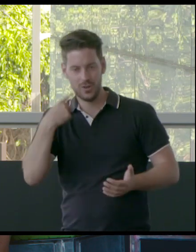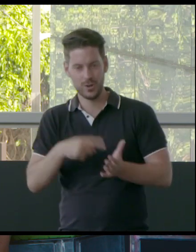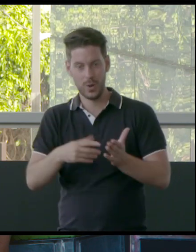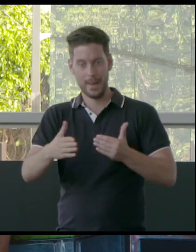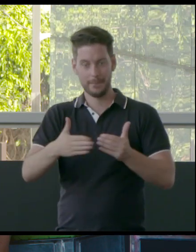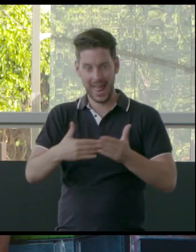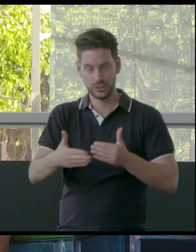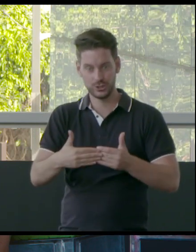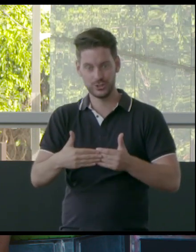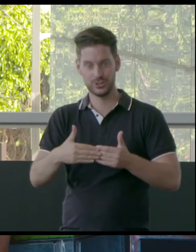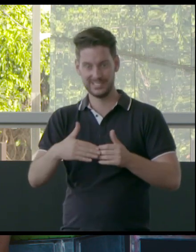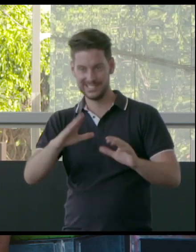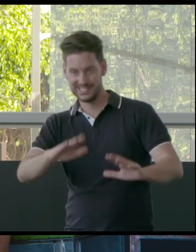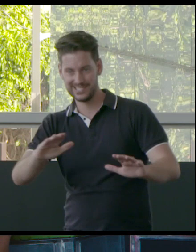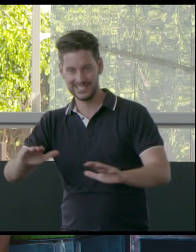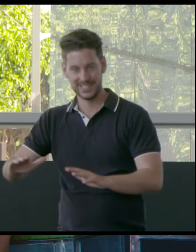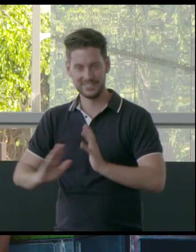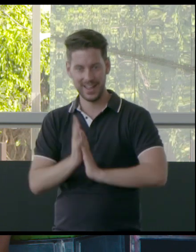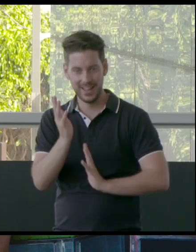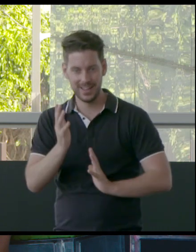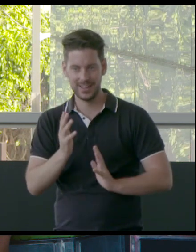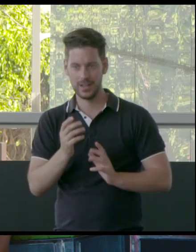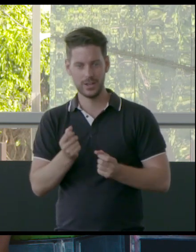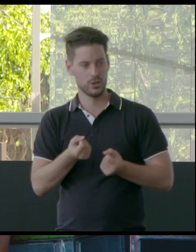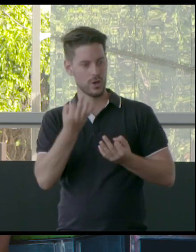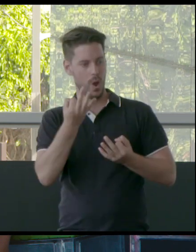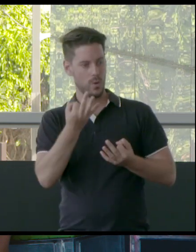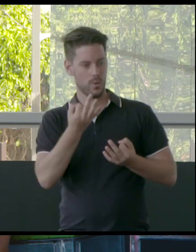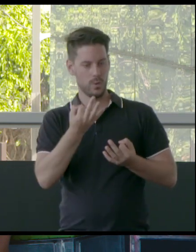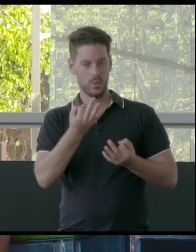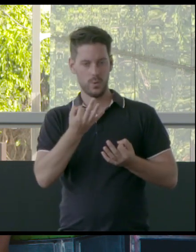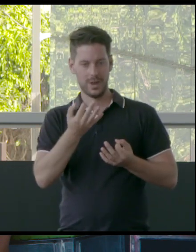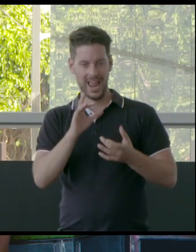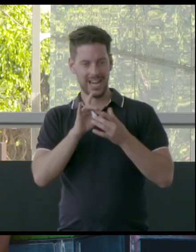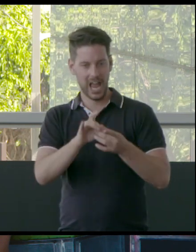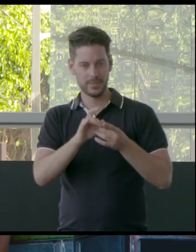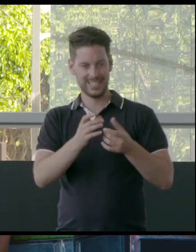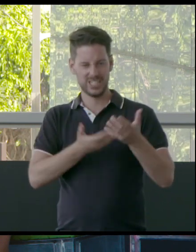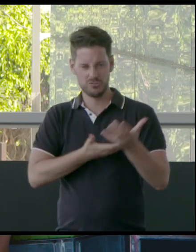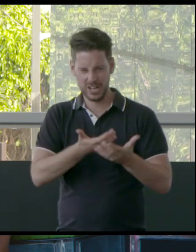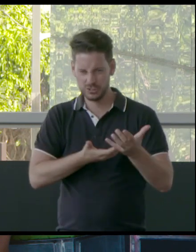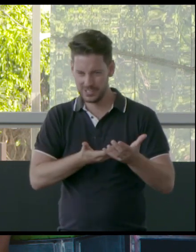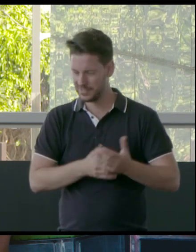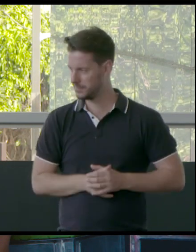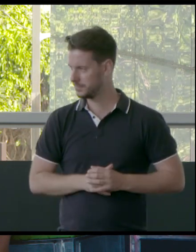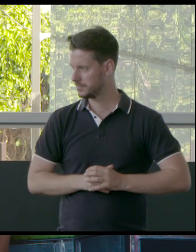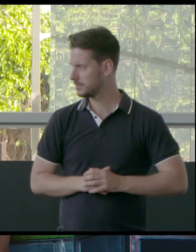with that without any interaction or engagement, if that makes sense.